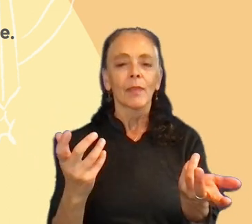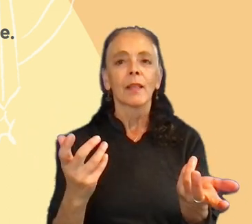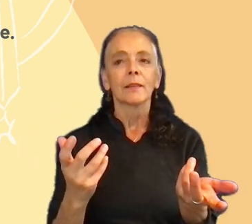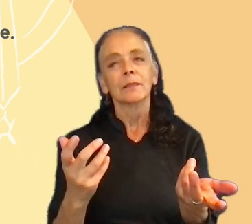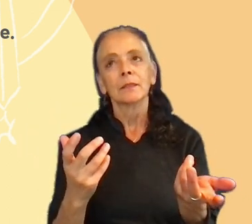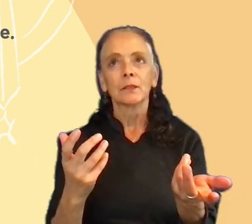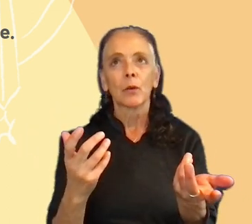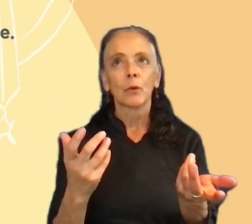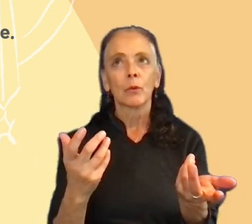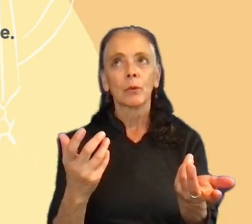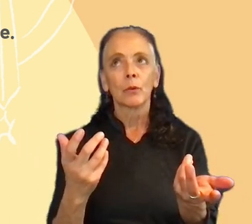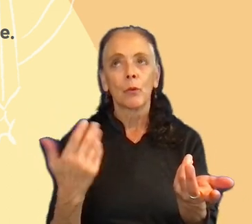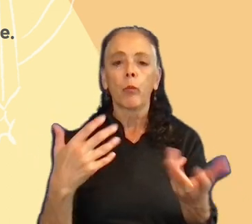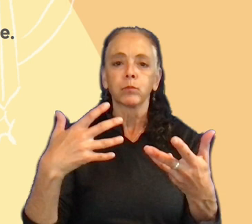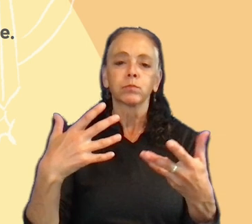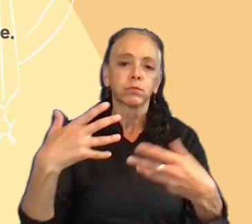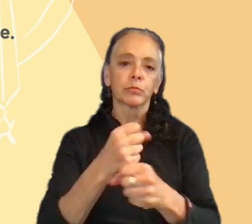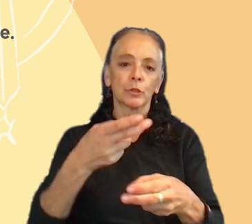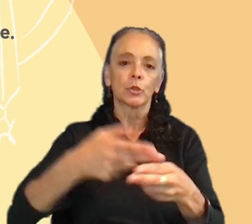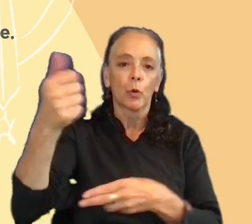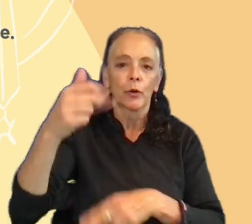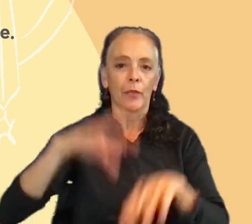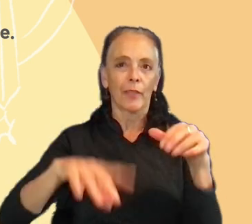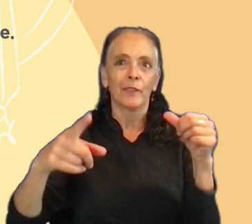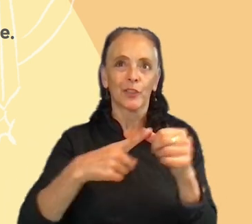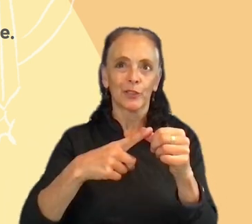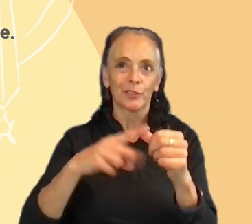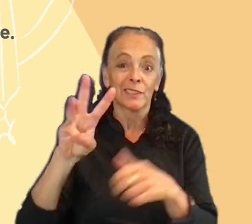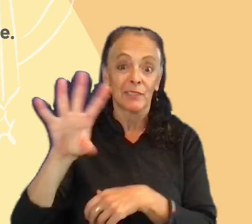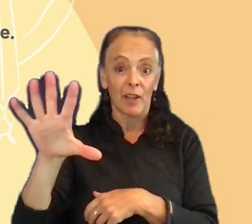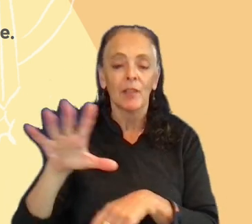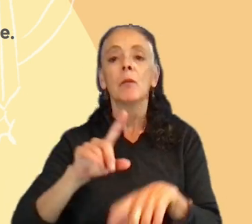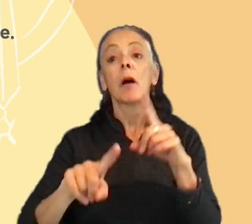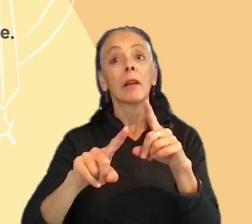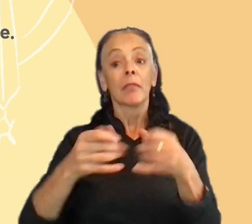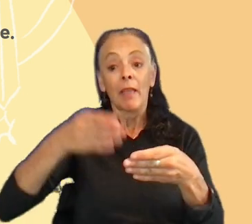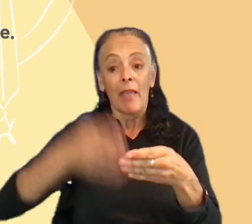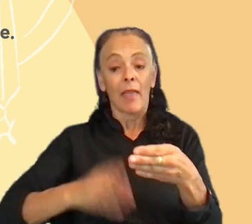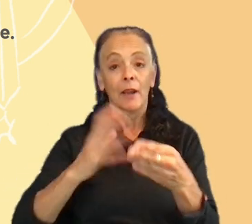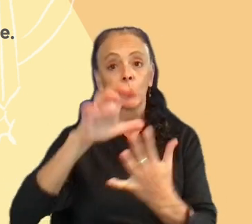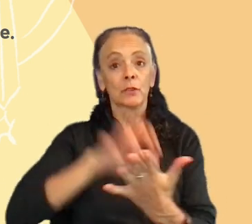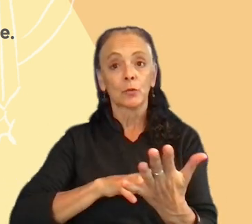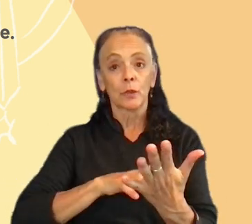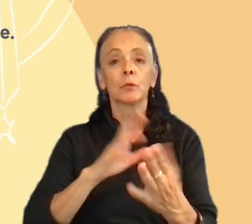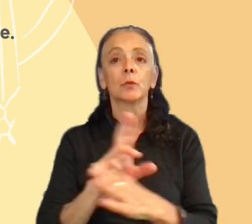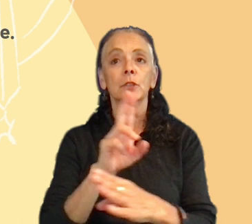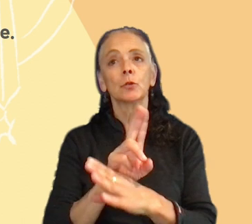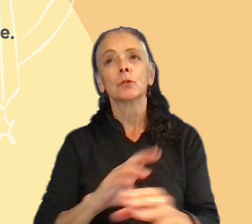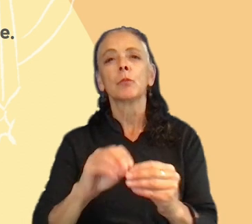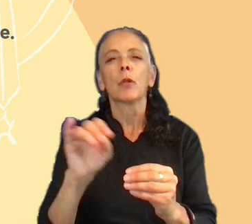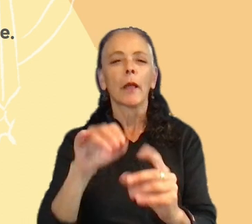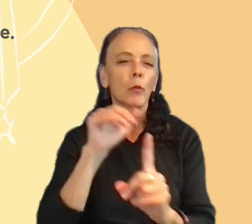yeah, it was way shorter than the first one. But in the end, this script for the interview, it was used more as a